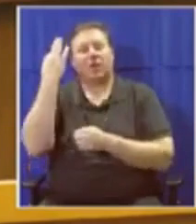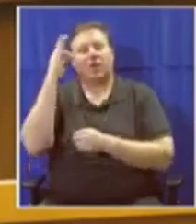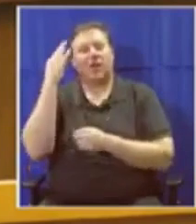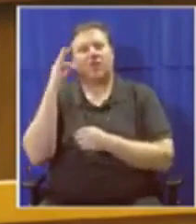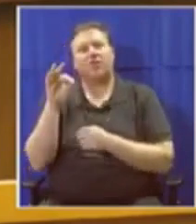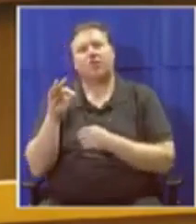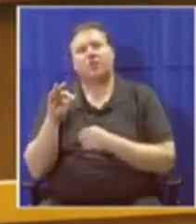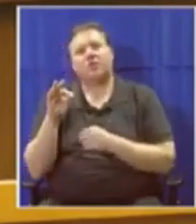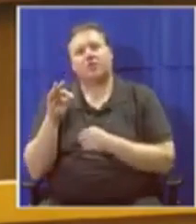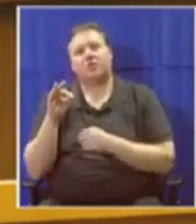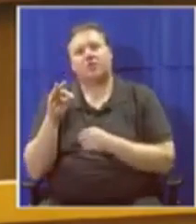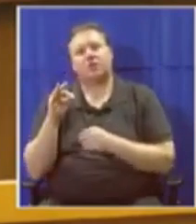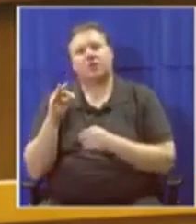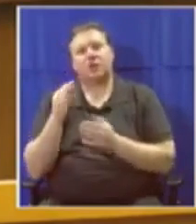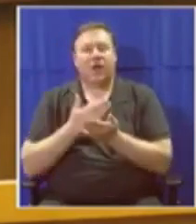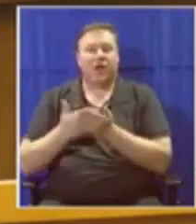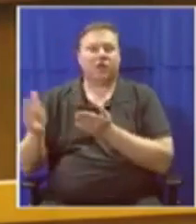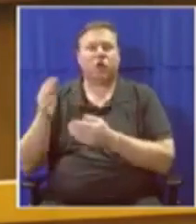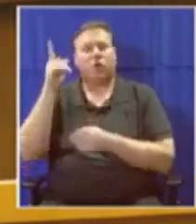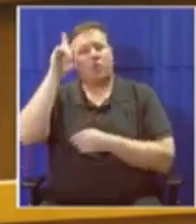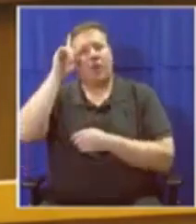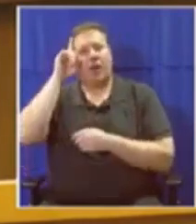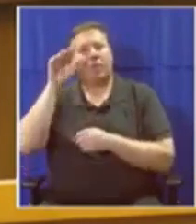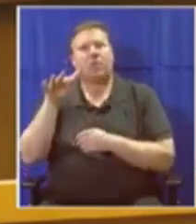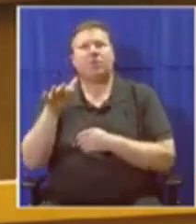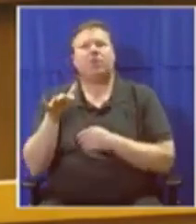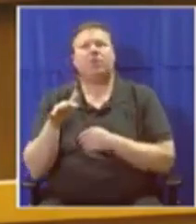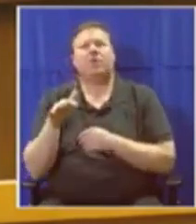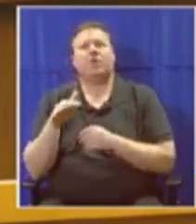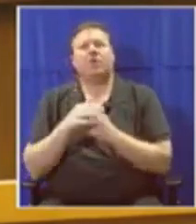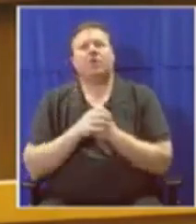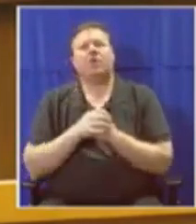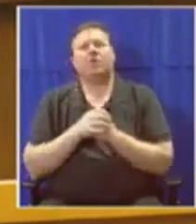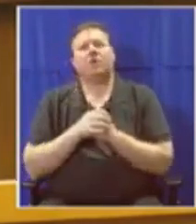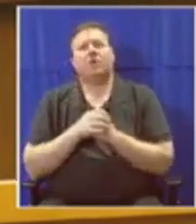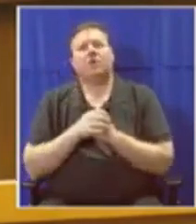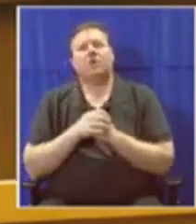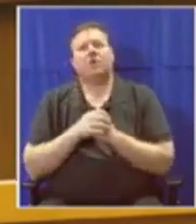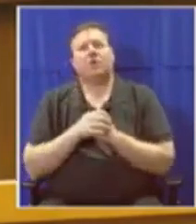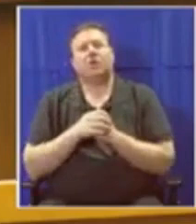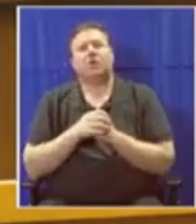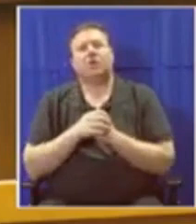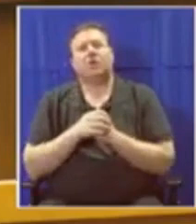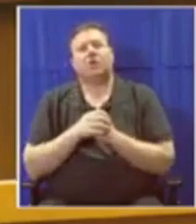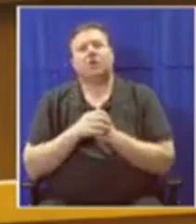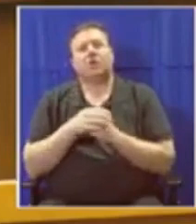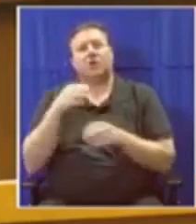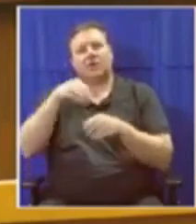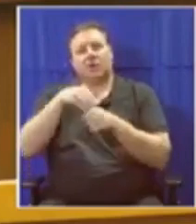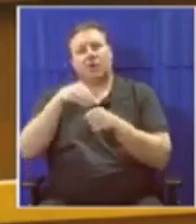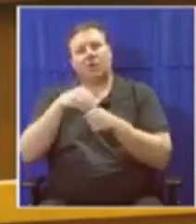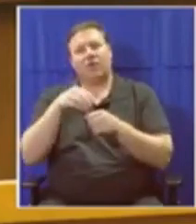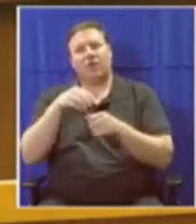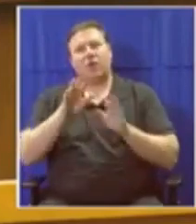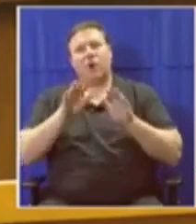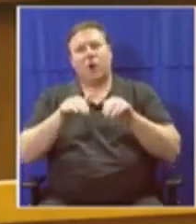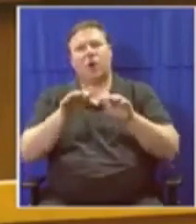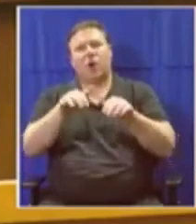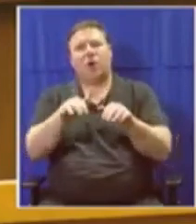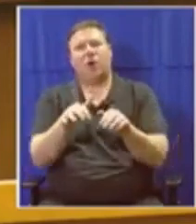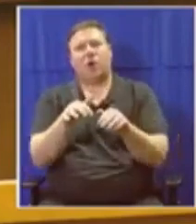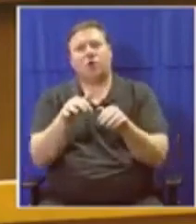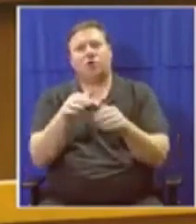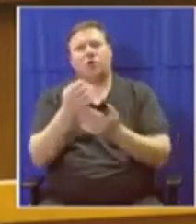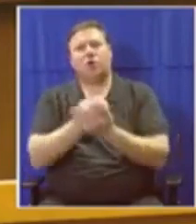in excluding black people from the industry. To be part of the ocean economy, one must have 1.5